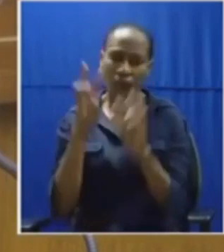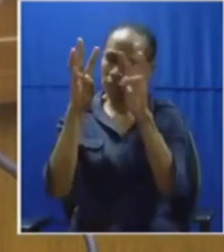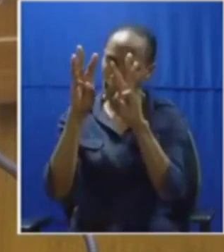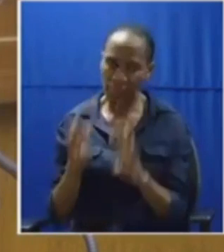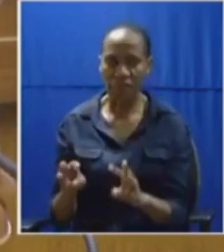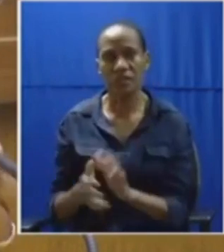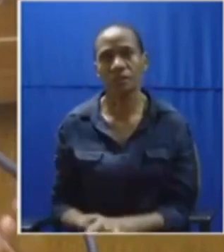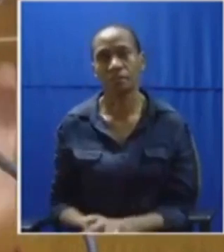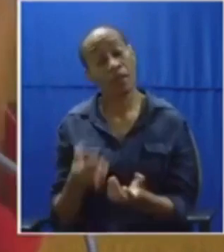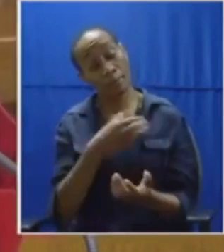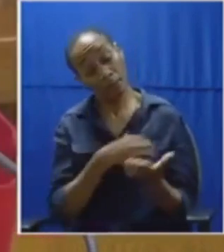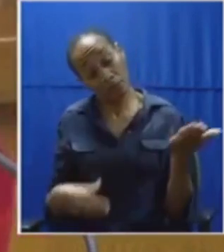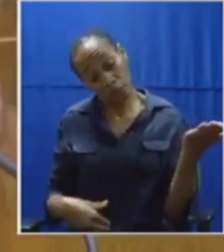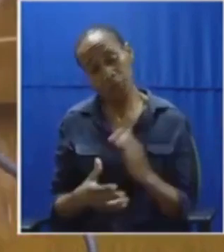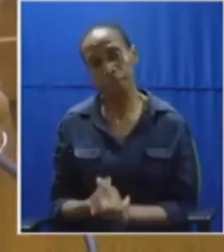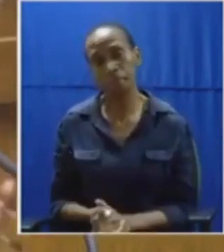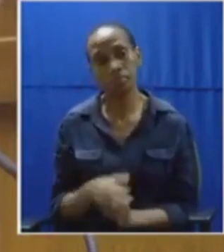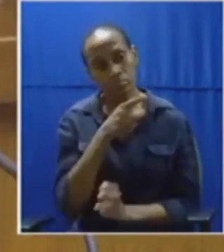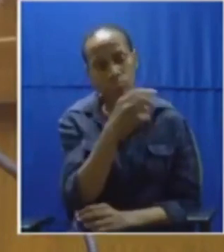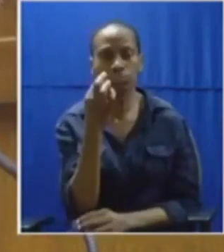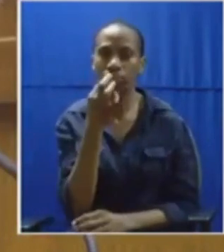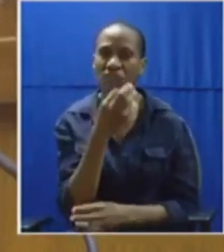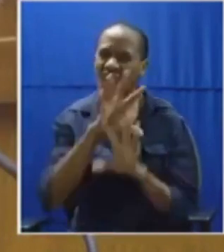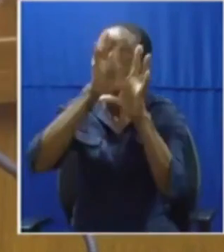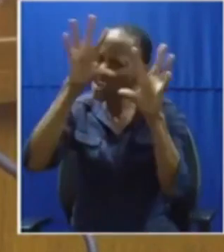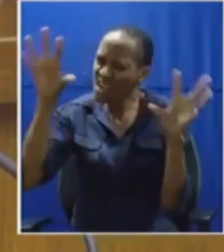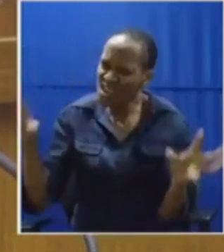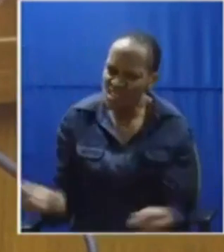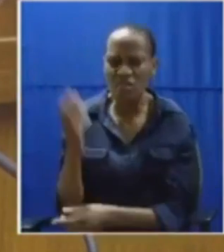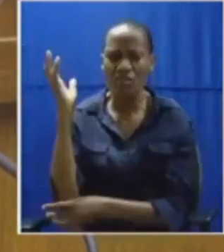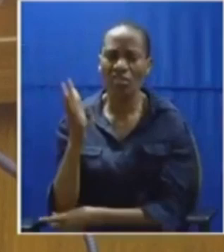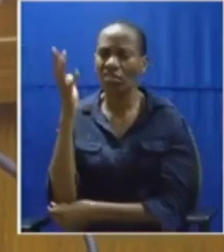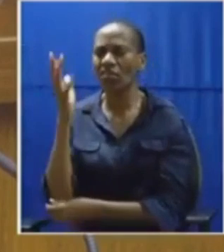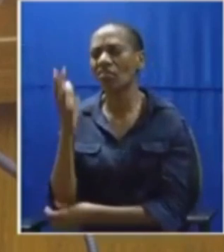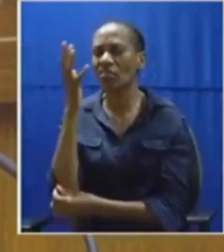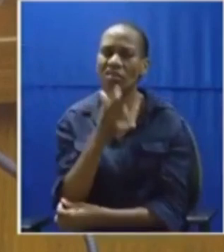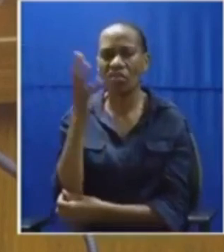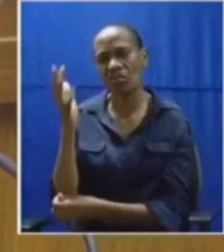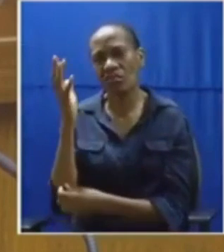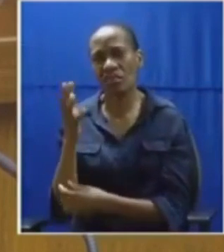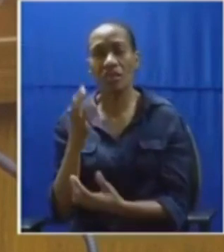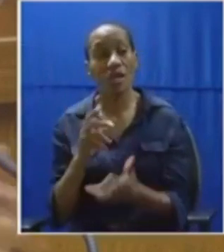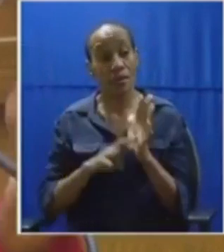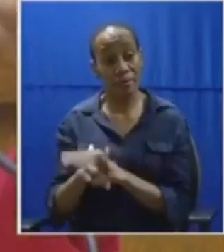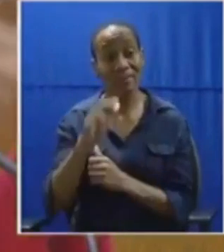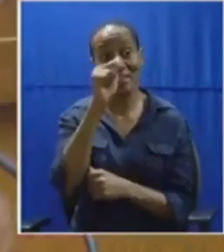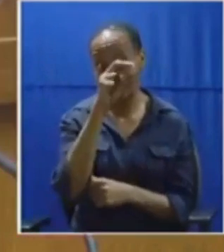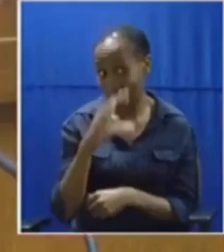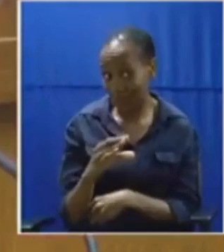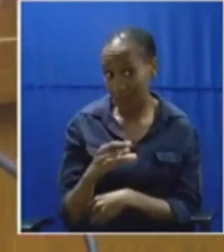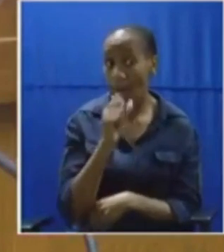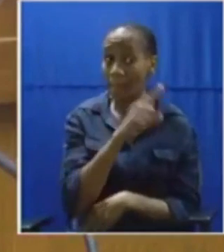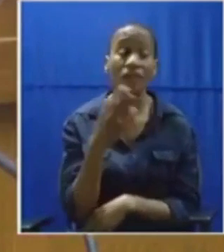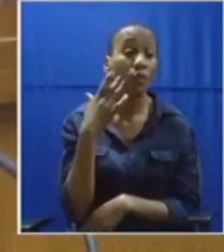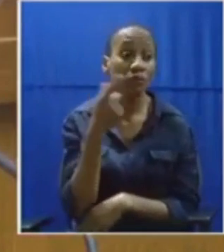peace president you say all of these things through your own party yet when you